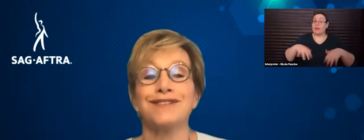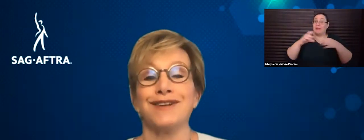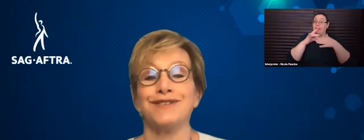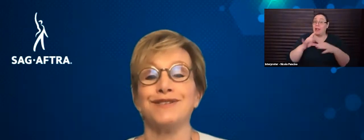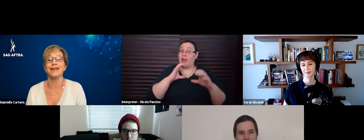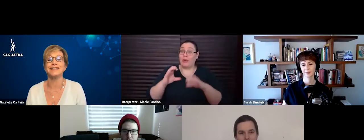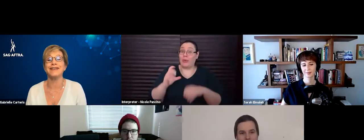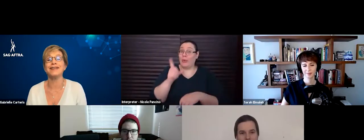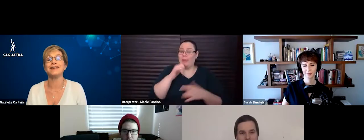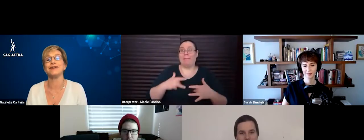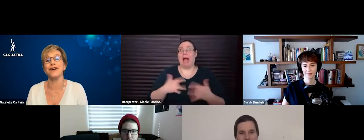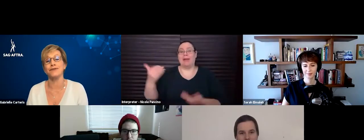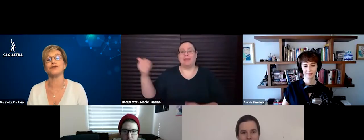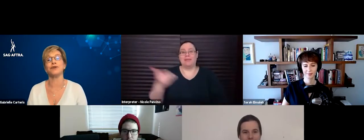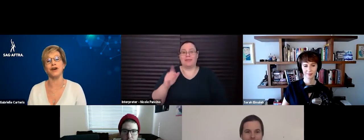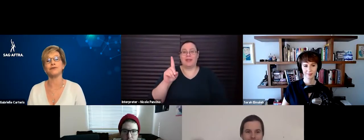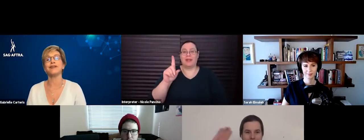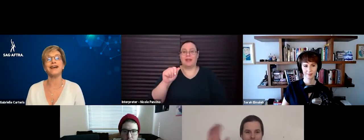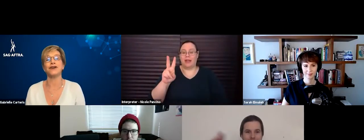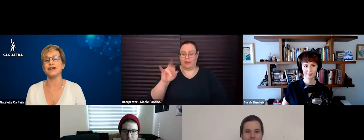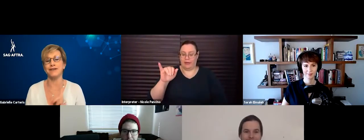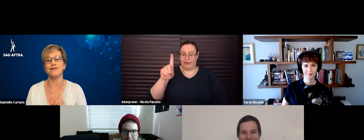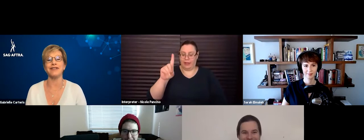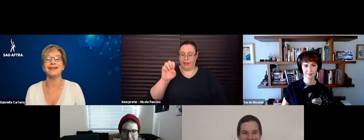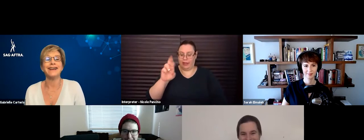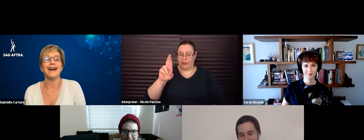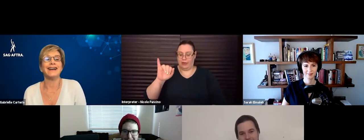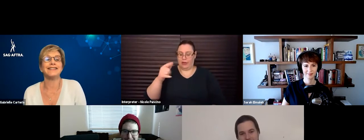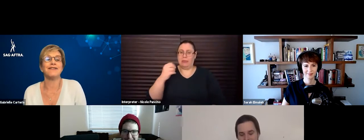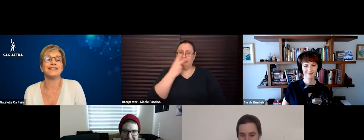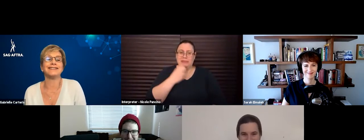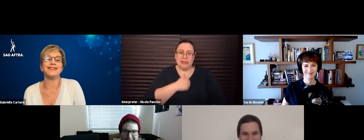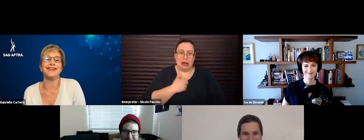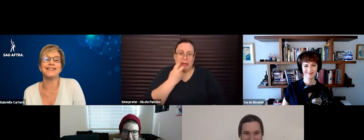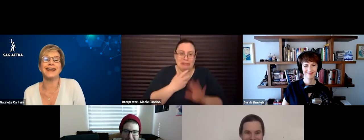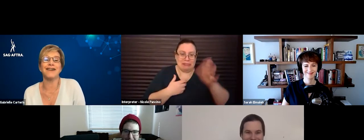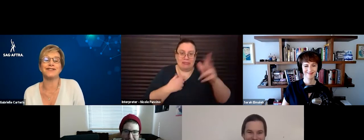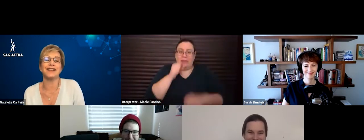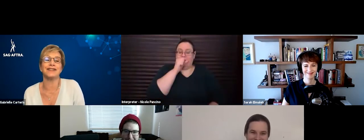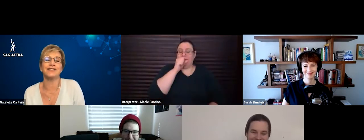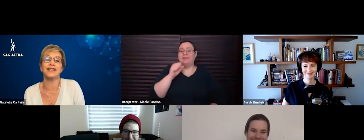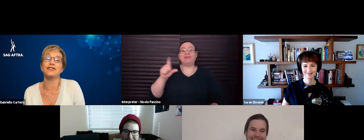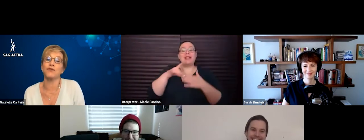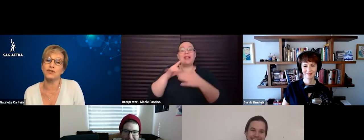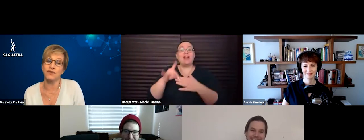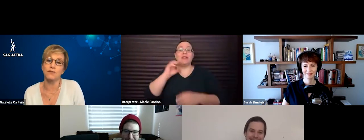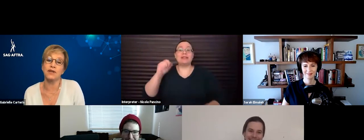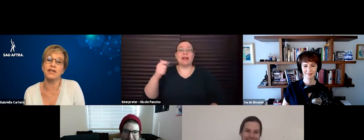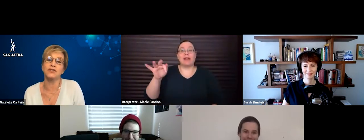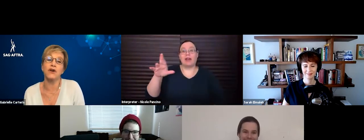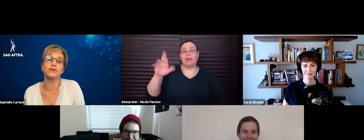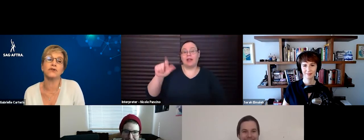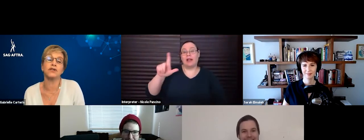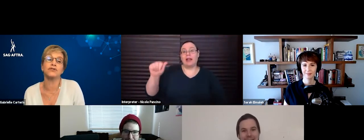thrilled to introduce David Urigo. Sorry, David, for that. David is a leader on SAG-AFTRA's Los Angeles voiceover